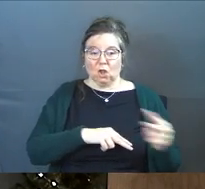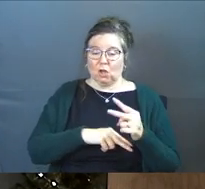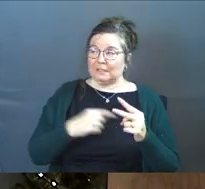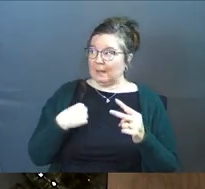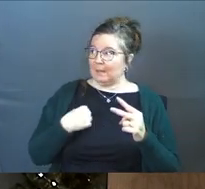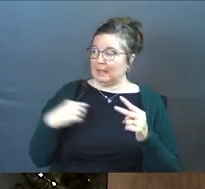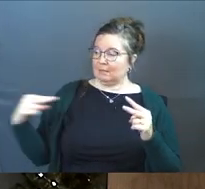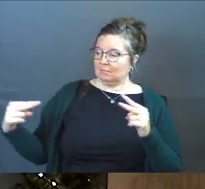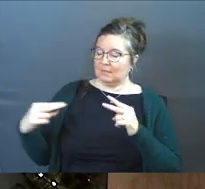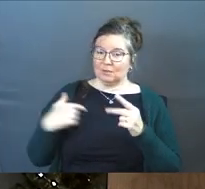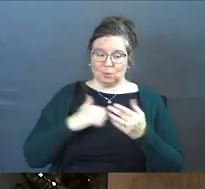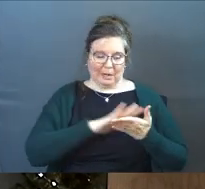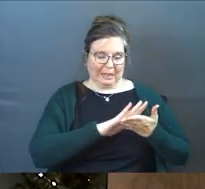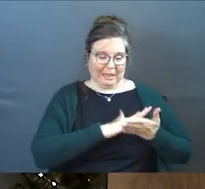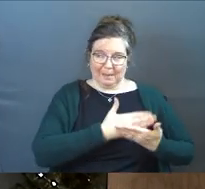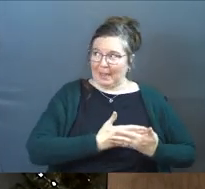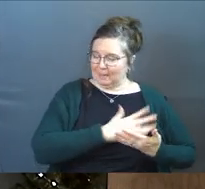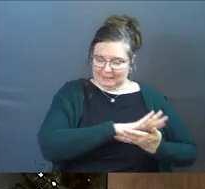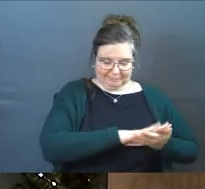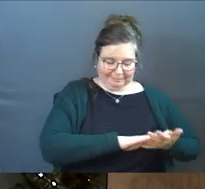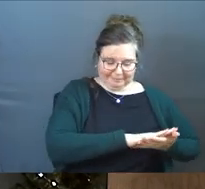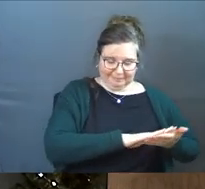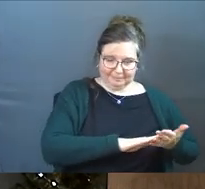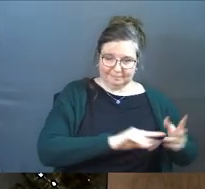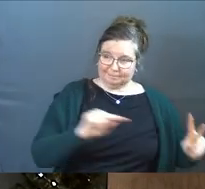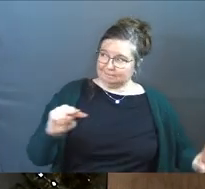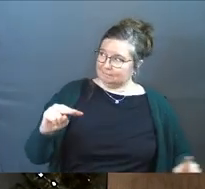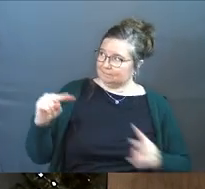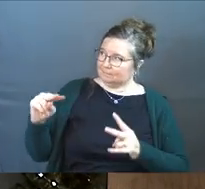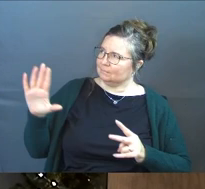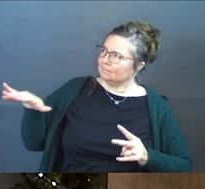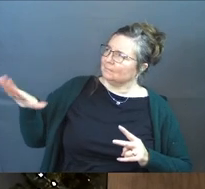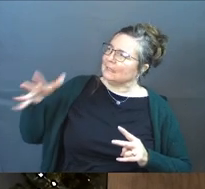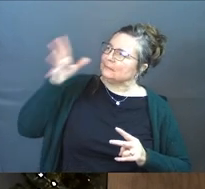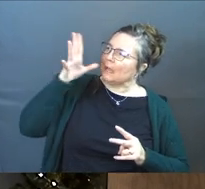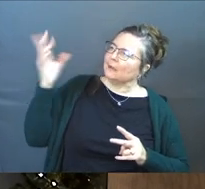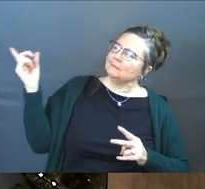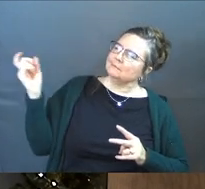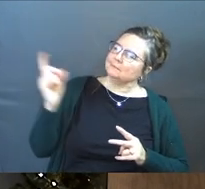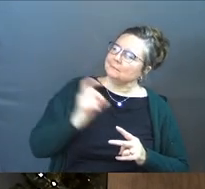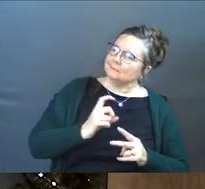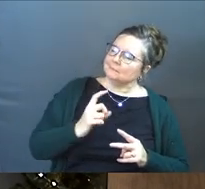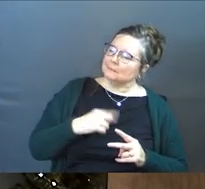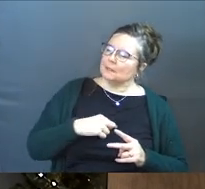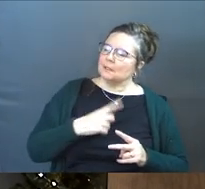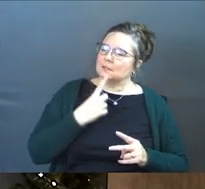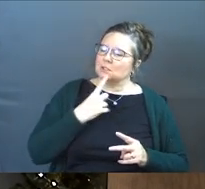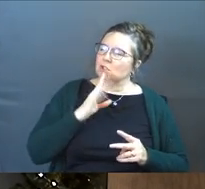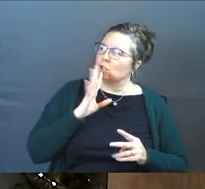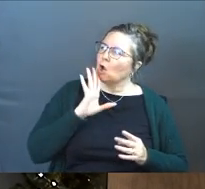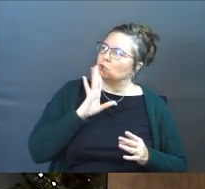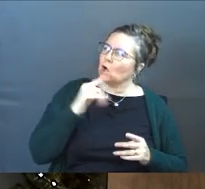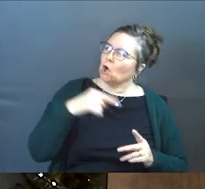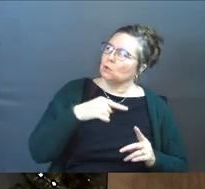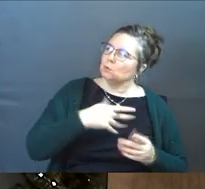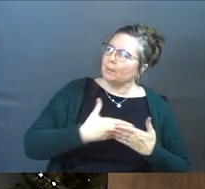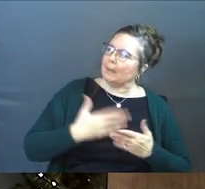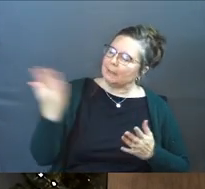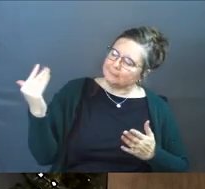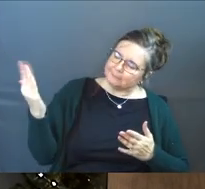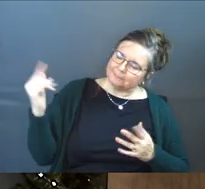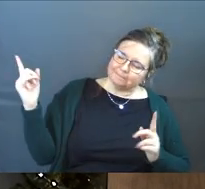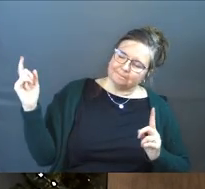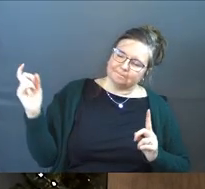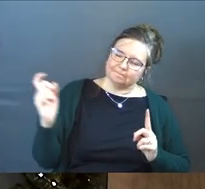at me. And they were trying to clean baby up. And they said, hey, dad, come over here and just start talking to baby.